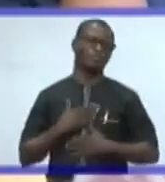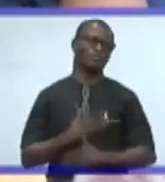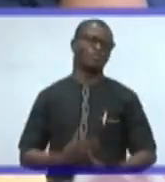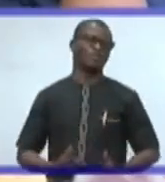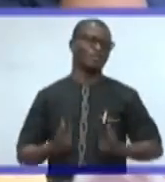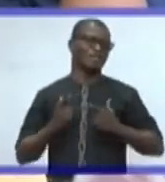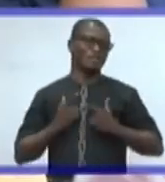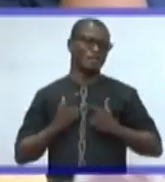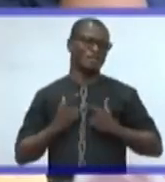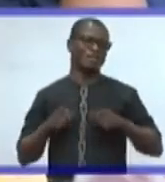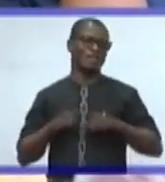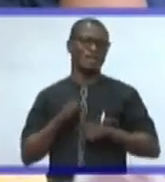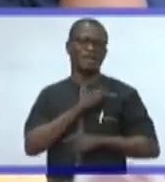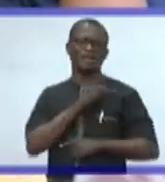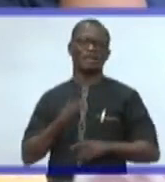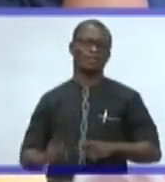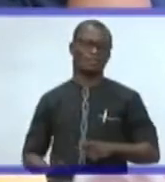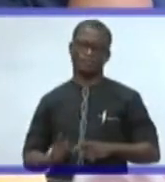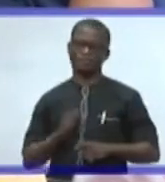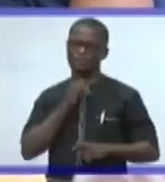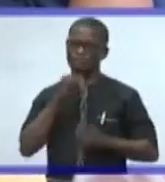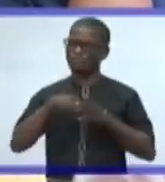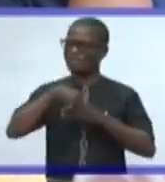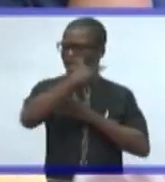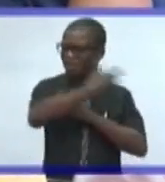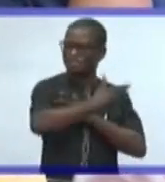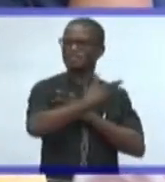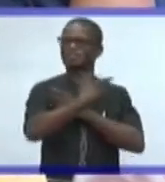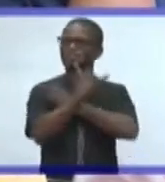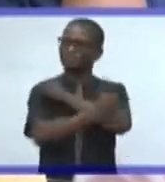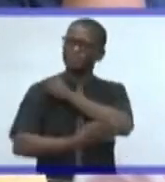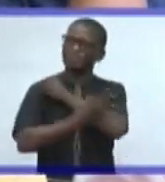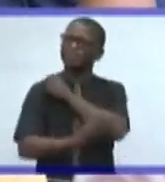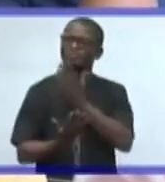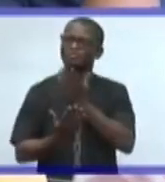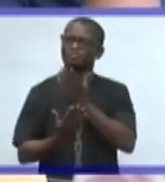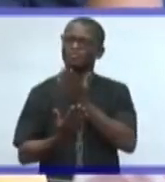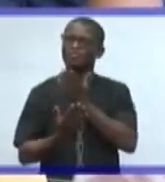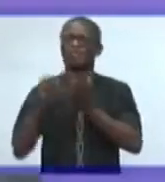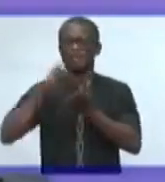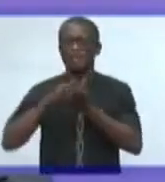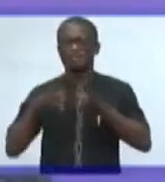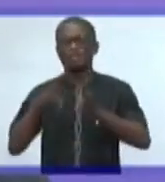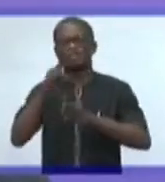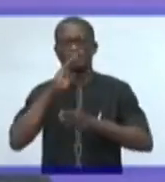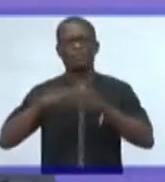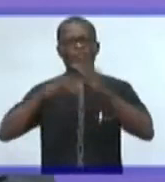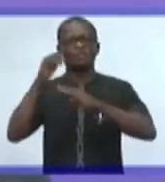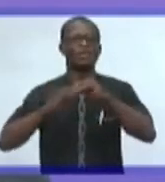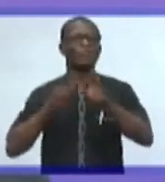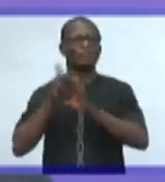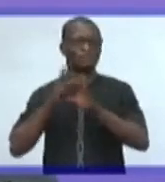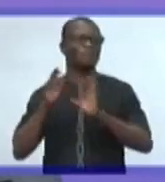Don't slave your life away in that quiet, cold, you have built a profession, you have built a career,